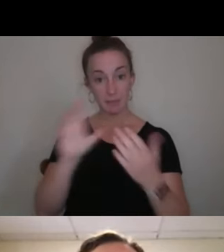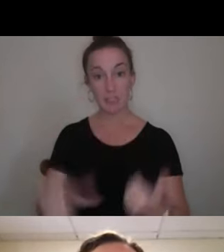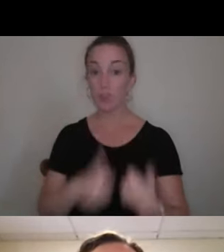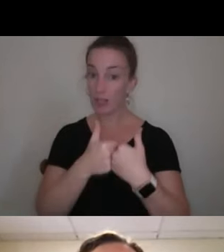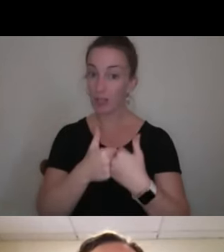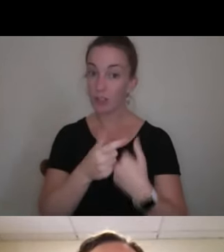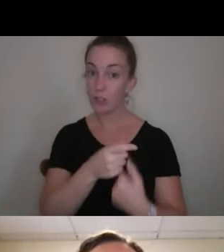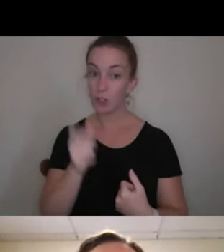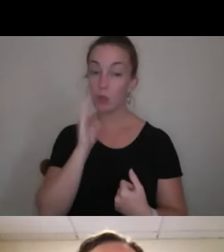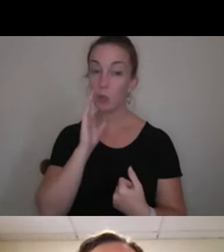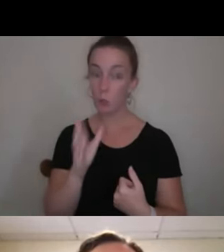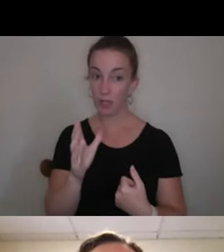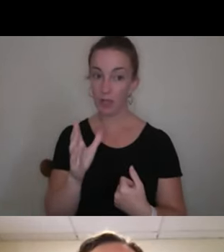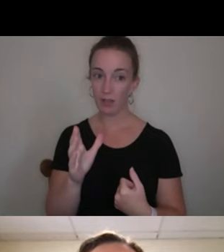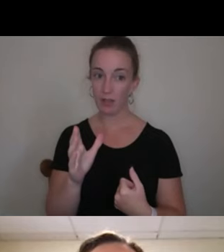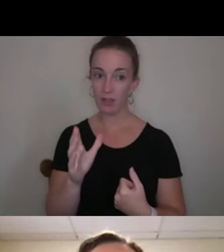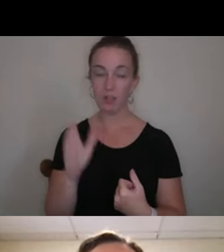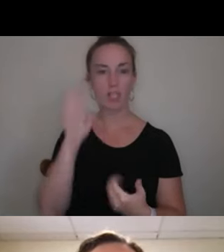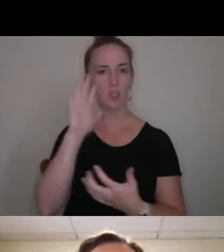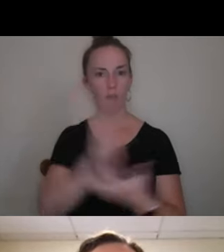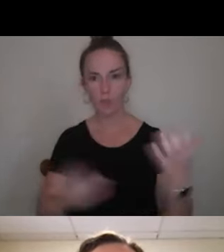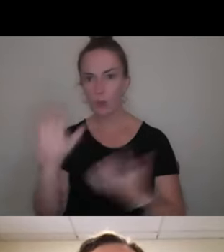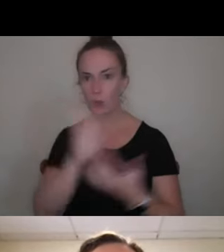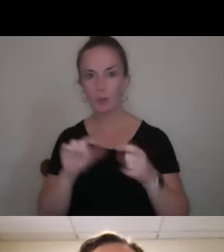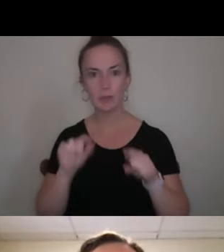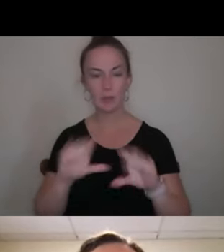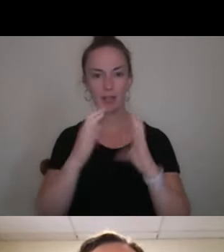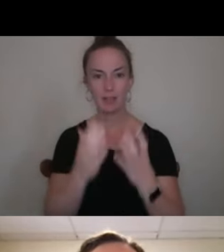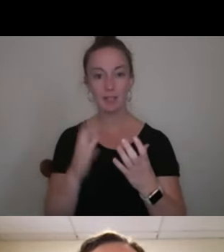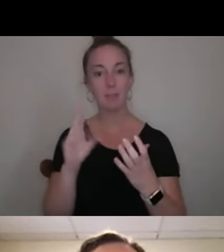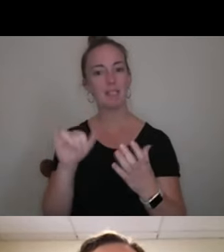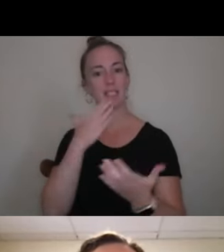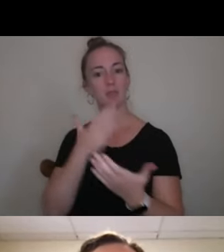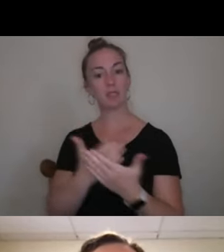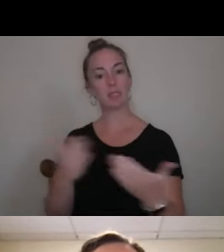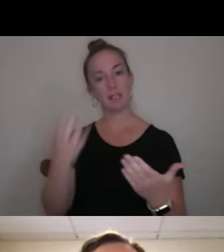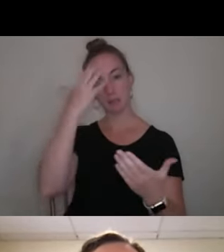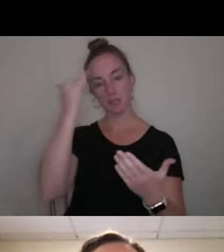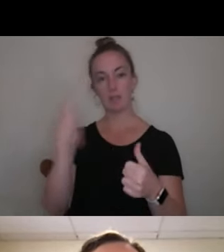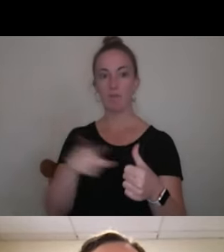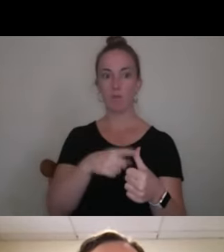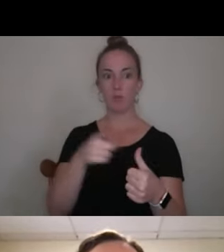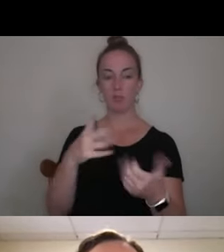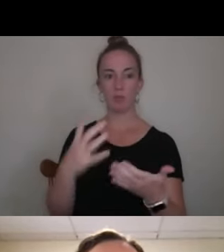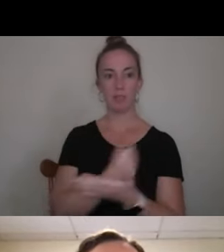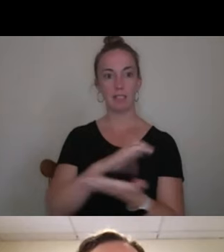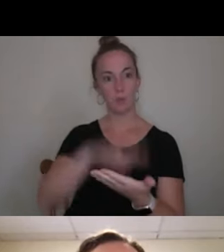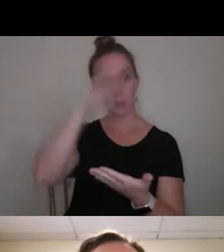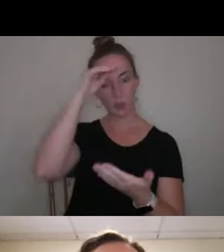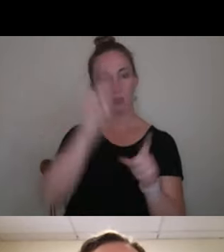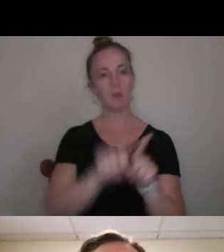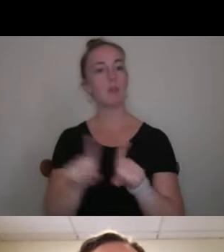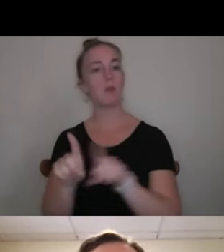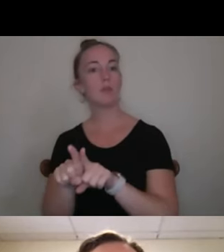you will come out with like confused and classes, but that's a good thing because, first of all, you get to learn, but also